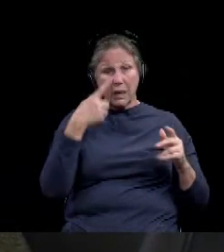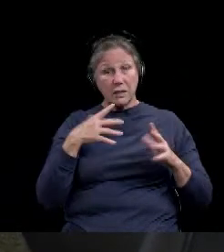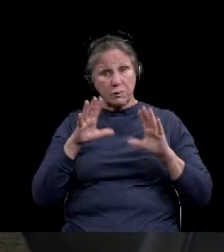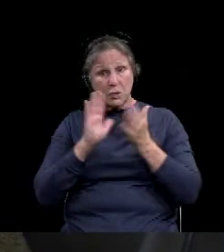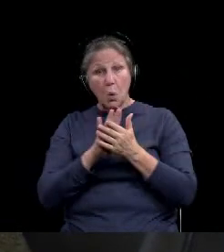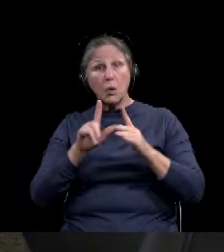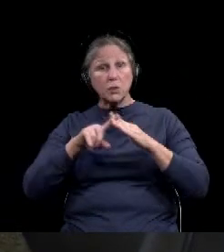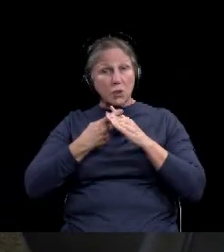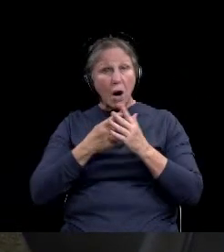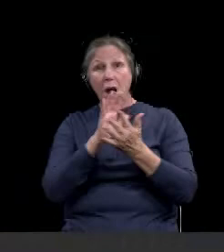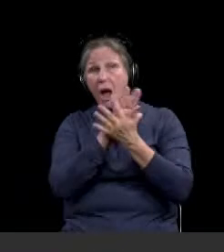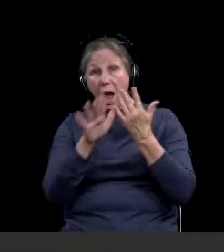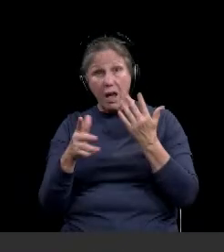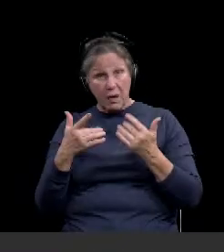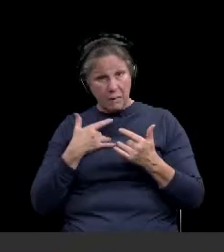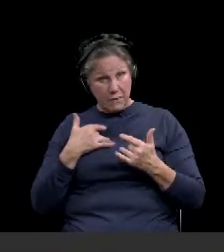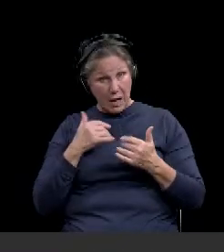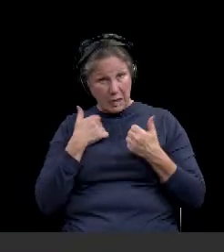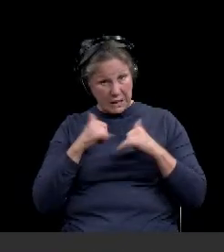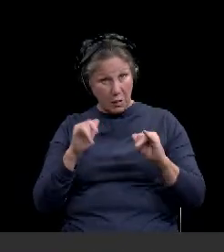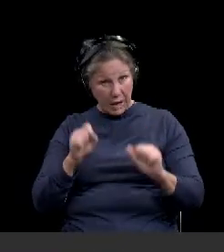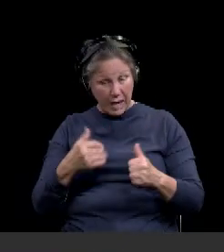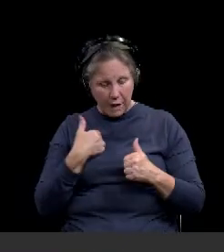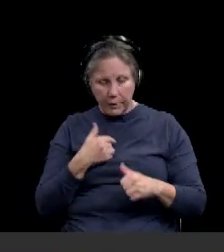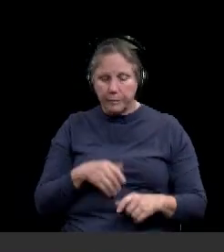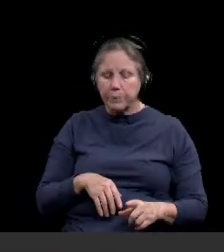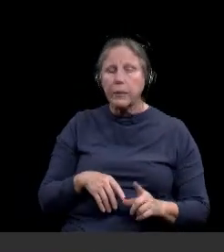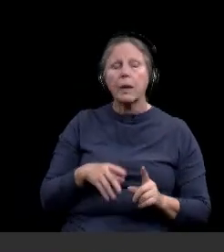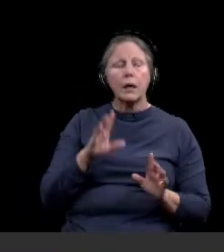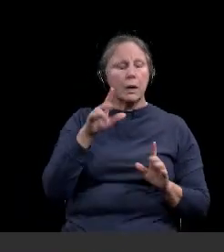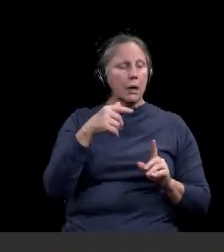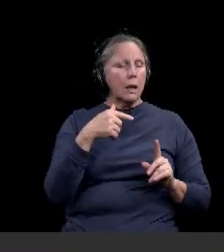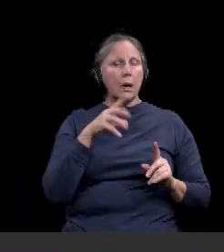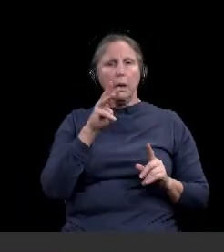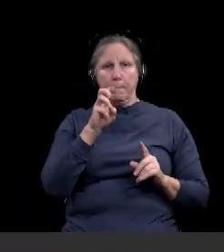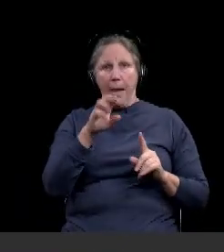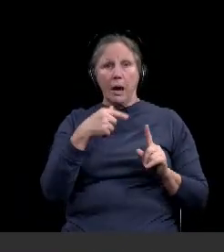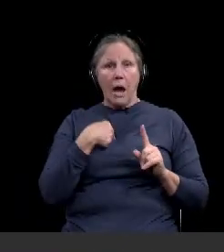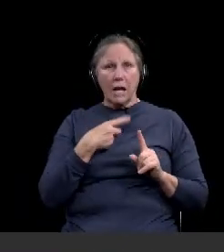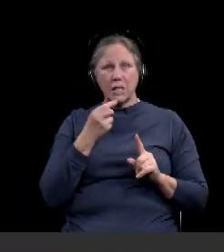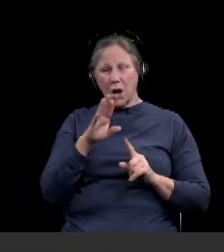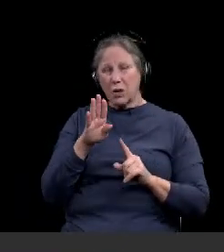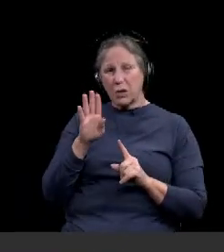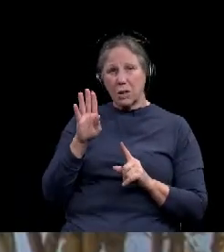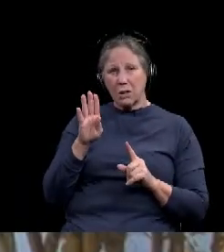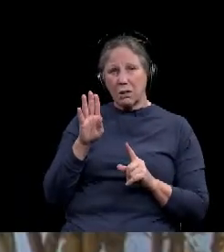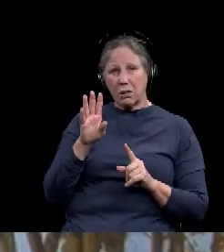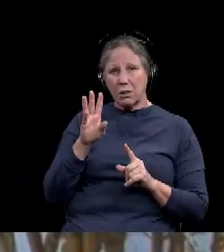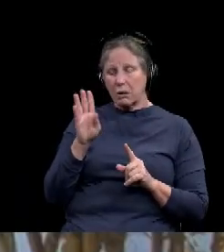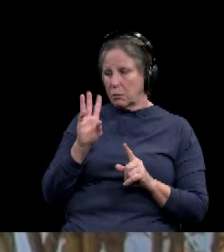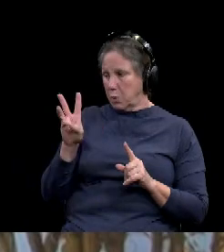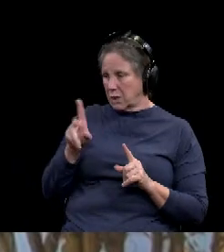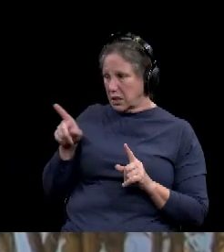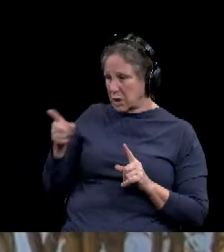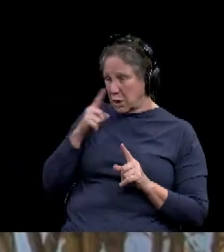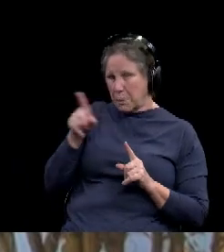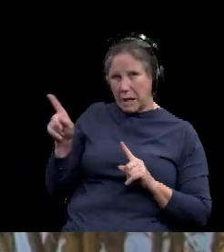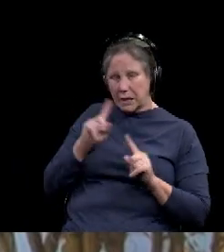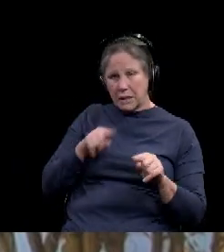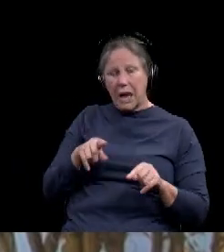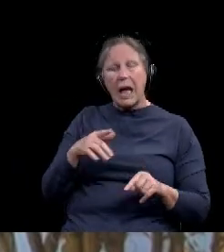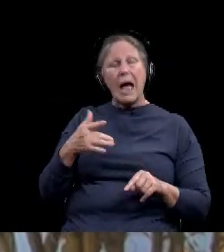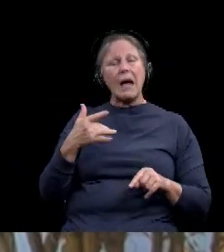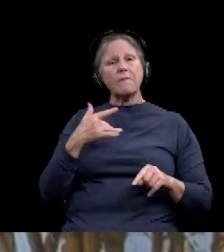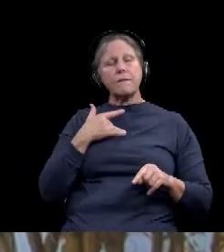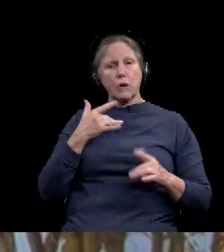and whatnot? Well, I'd, I'd like to ask Dr. Ben Wilson to answer that. I, I think, um, there's always going to be a